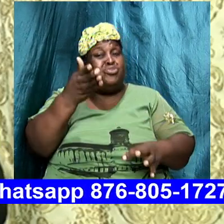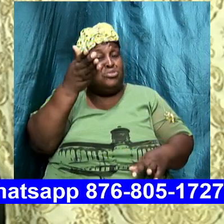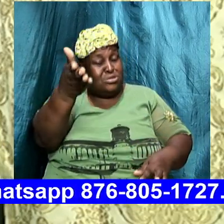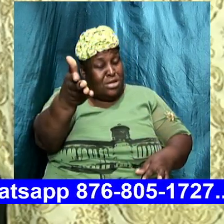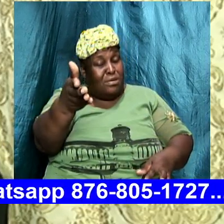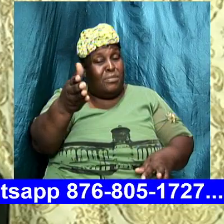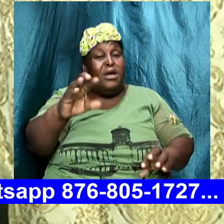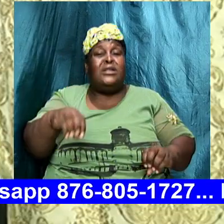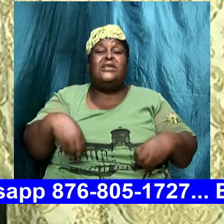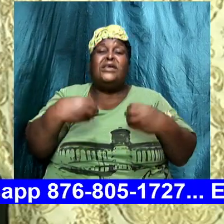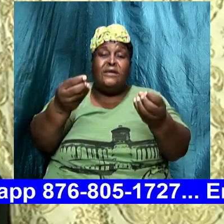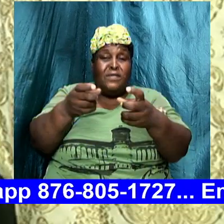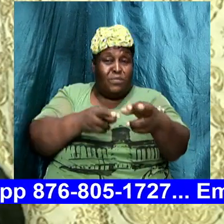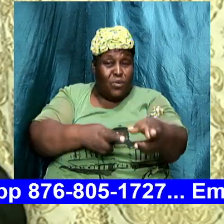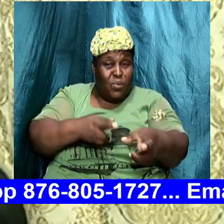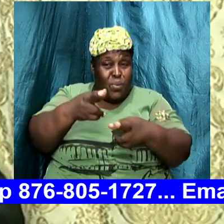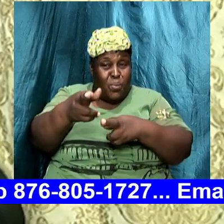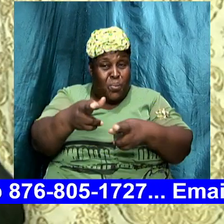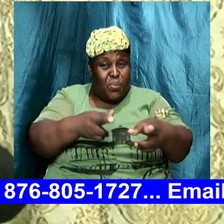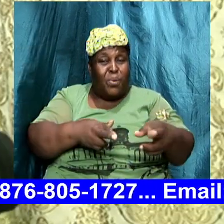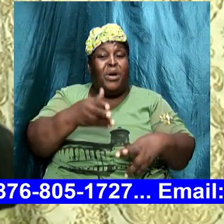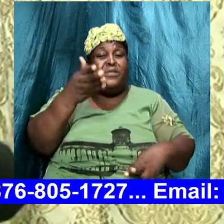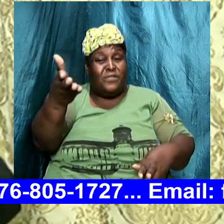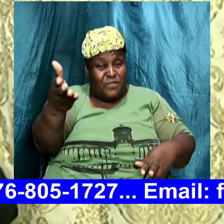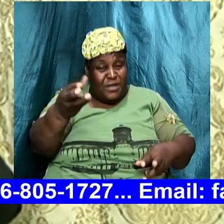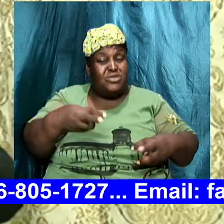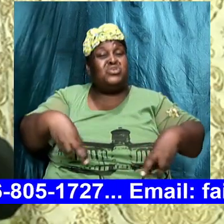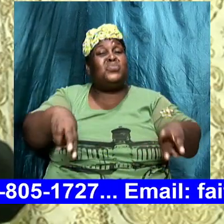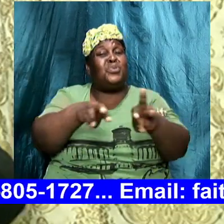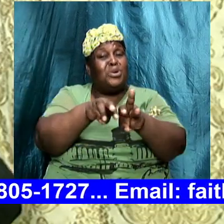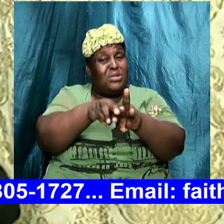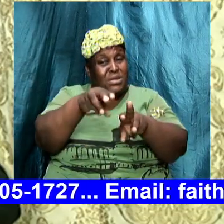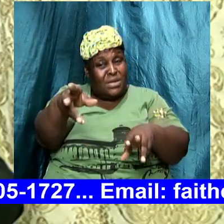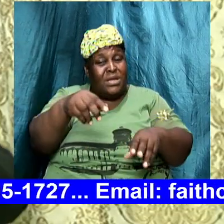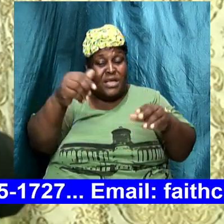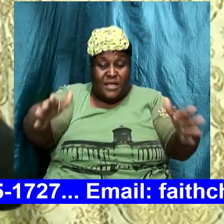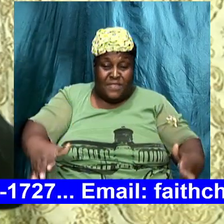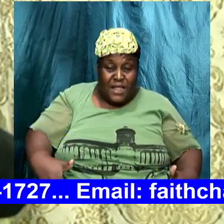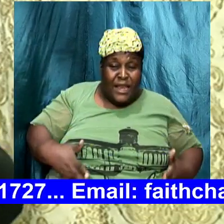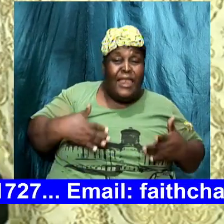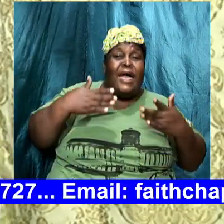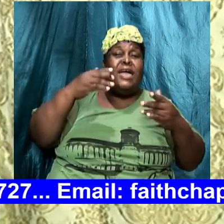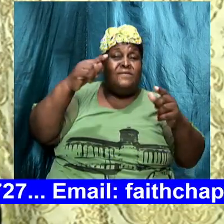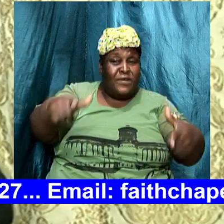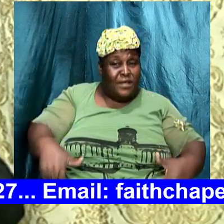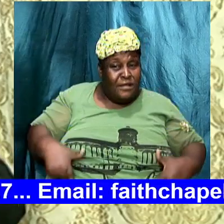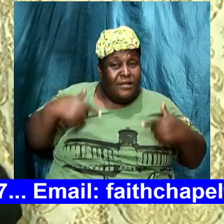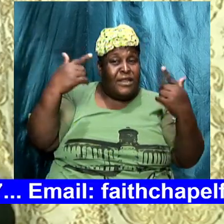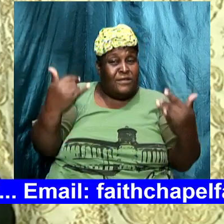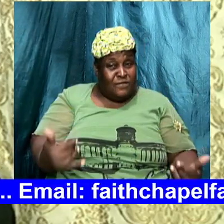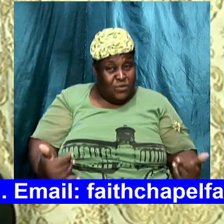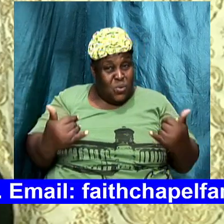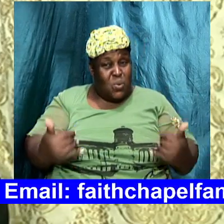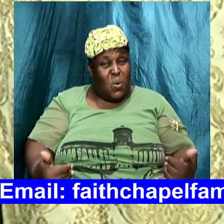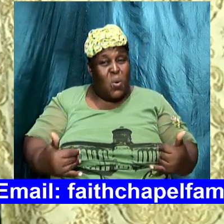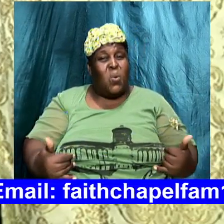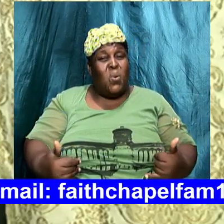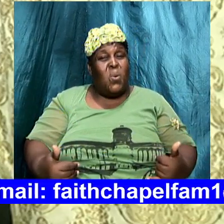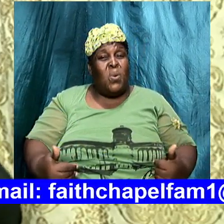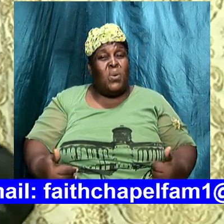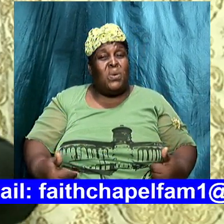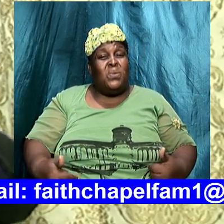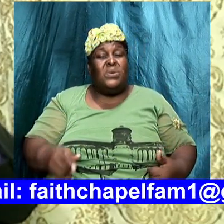he's going to give them the reward that they deserve the life that you live now determines where you're going to spend